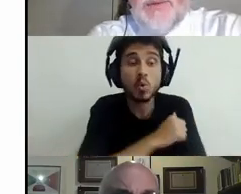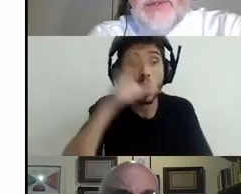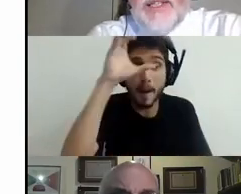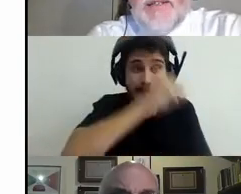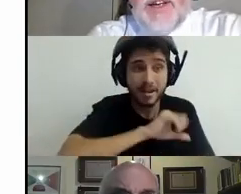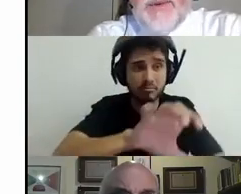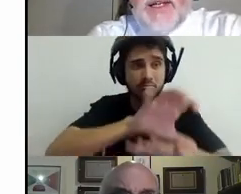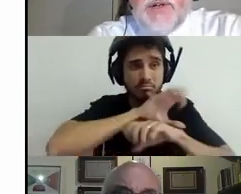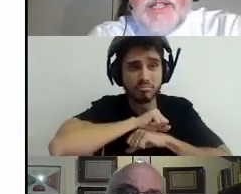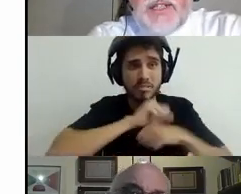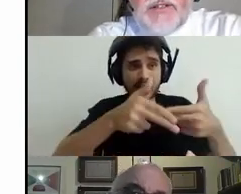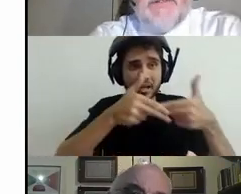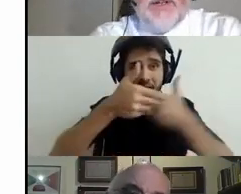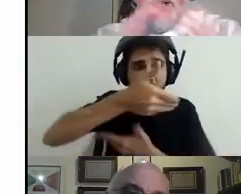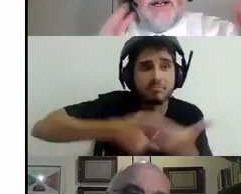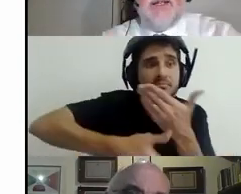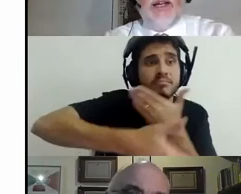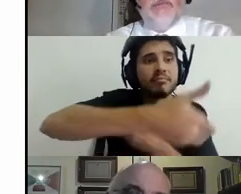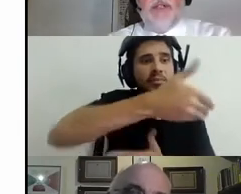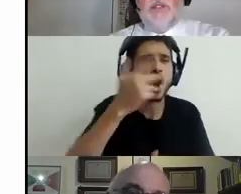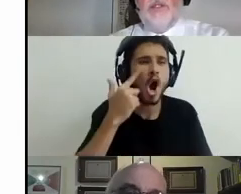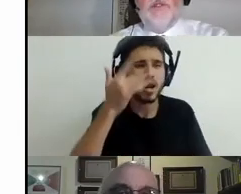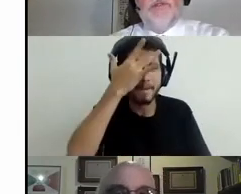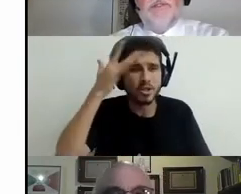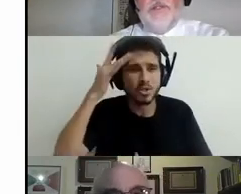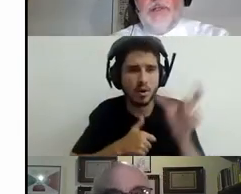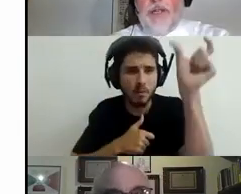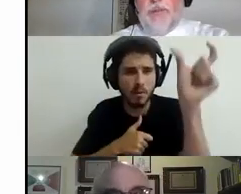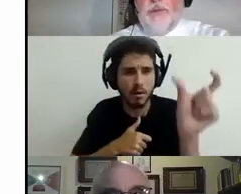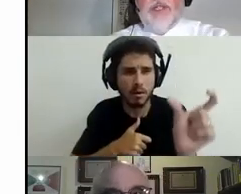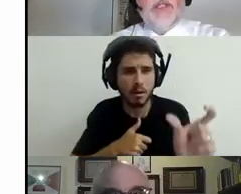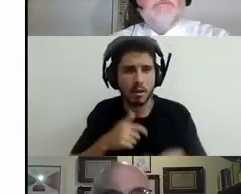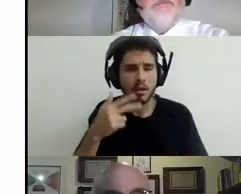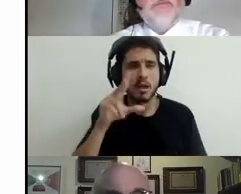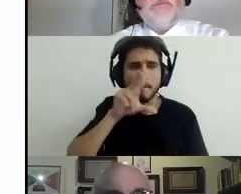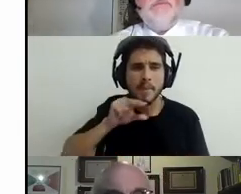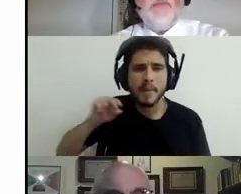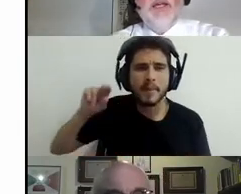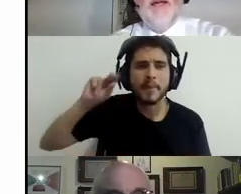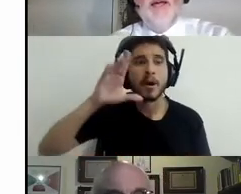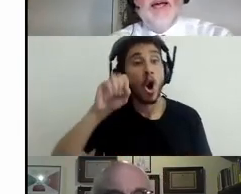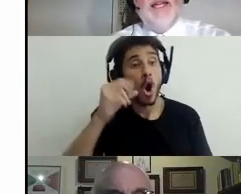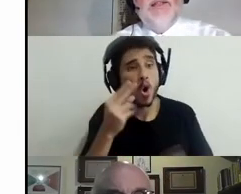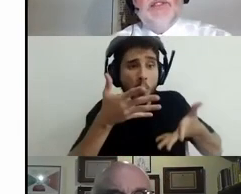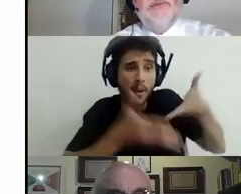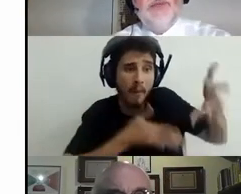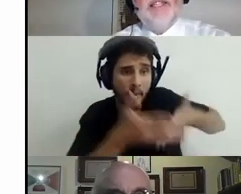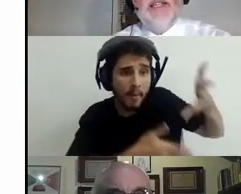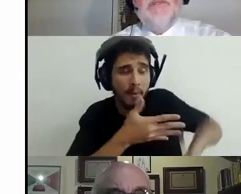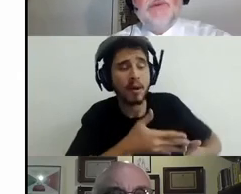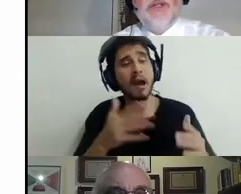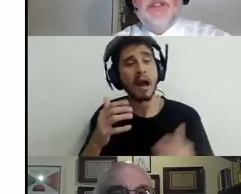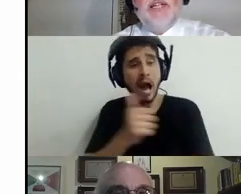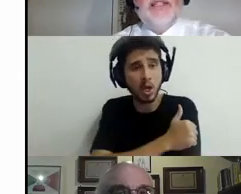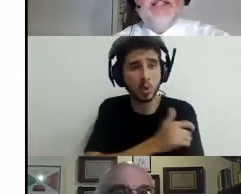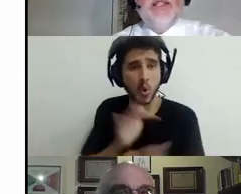than through the very cognitive dimensions of the learning process. And then also rethink